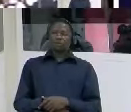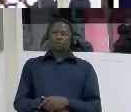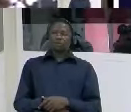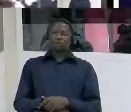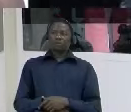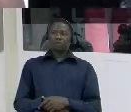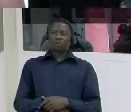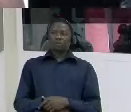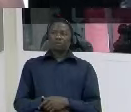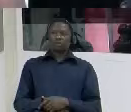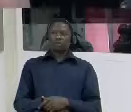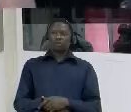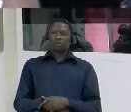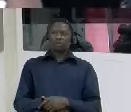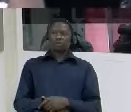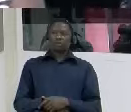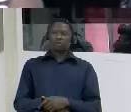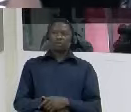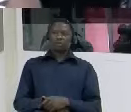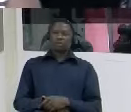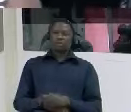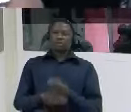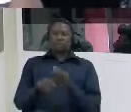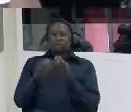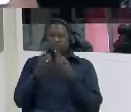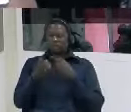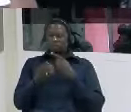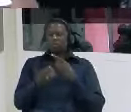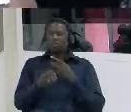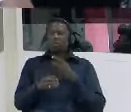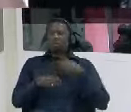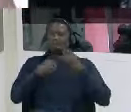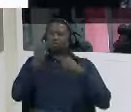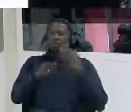kindly tell us what happened after you were charged and taken to court